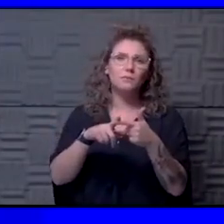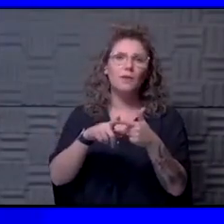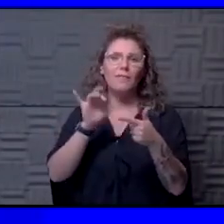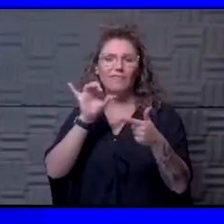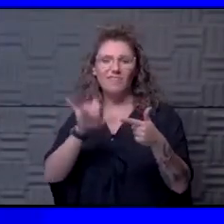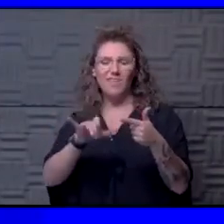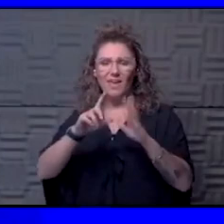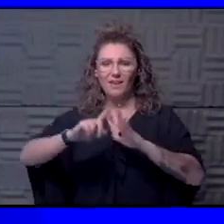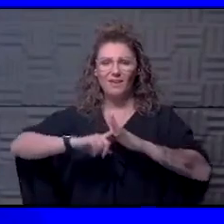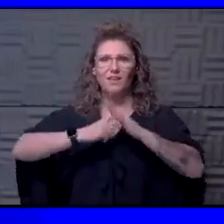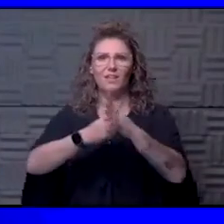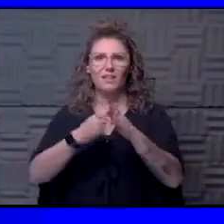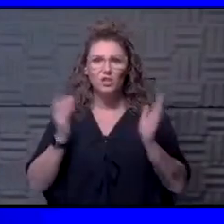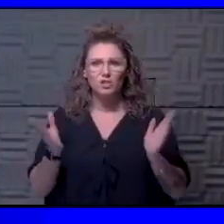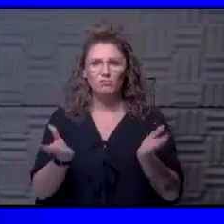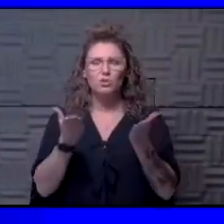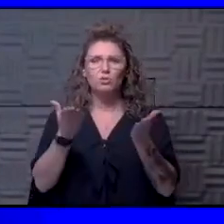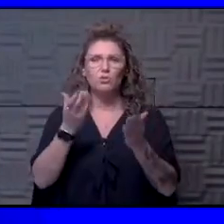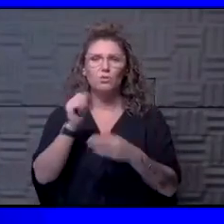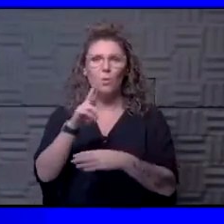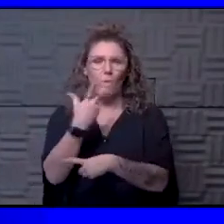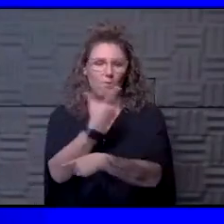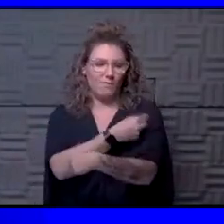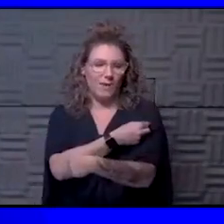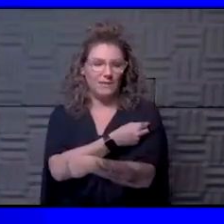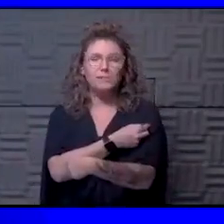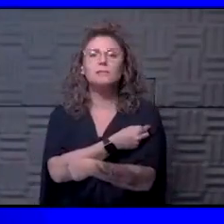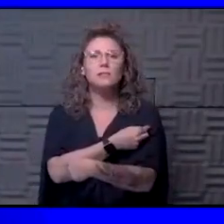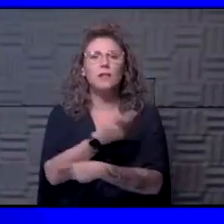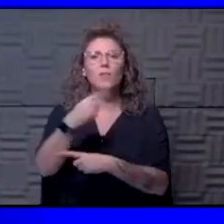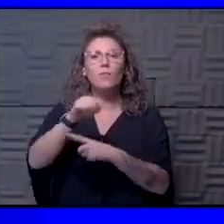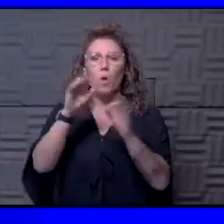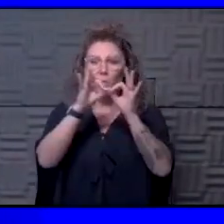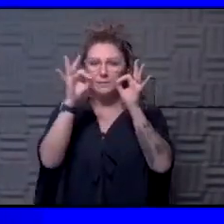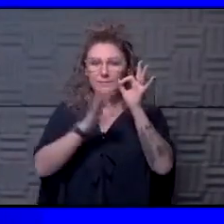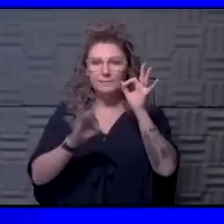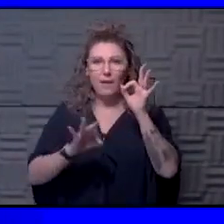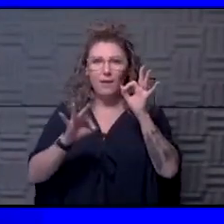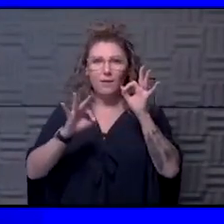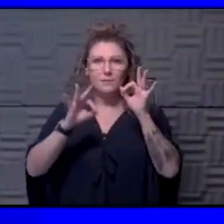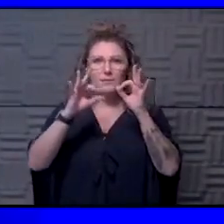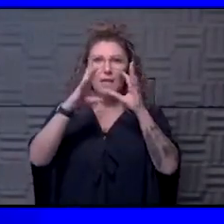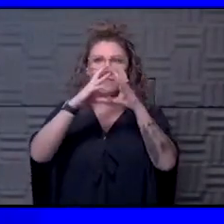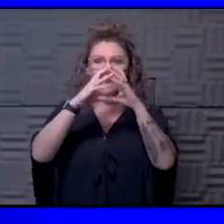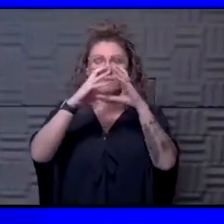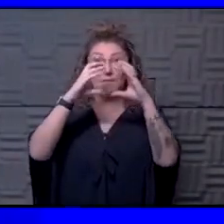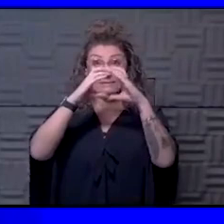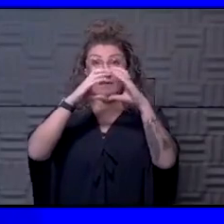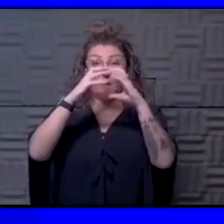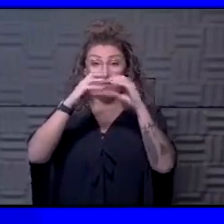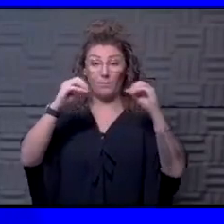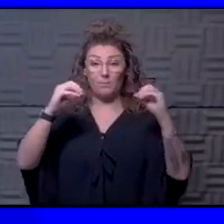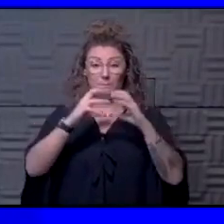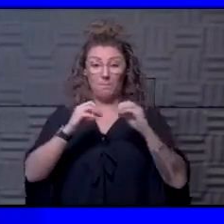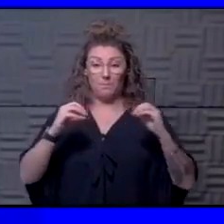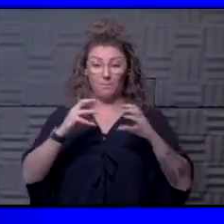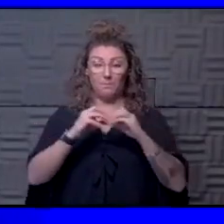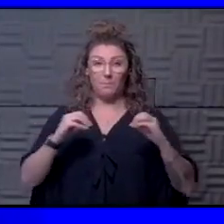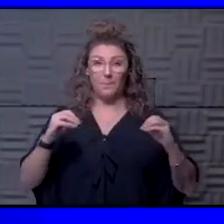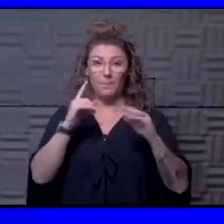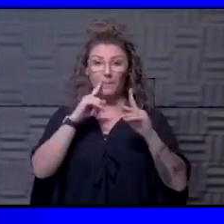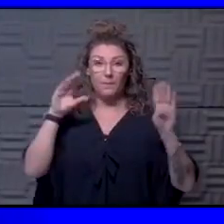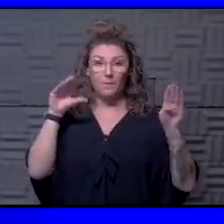that initial push or the vaccine, those cells that have divided and specialized to just focusing